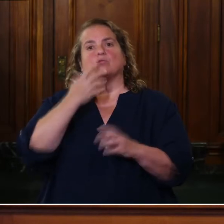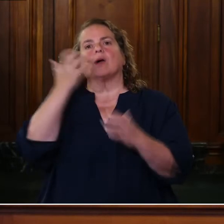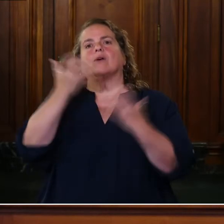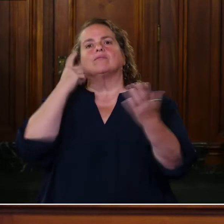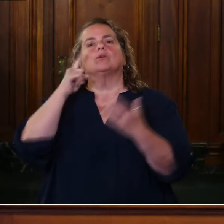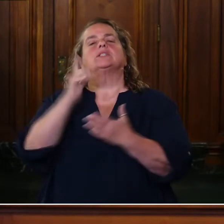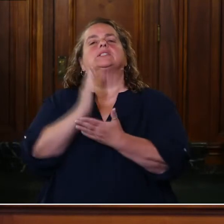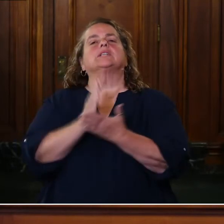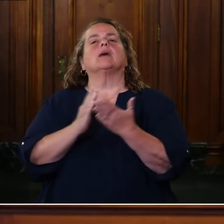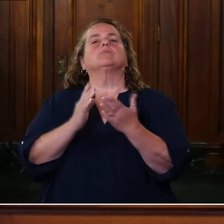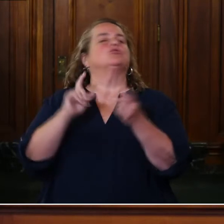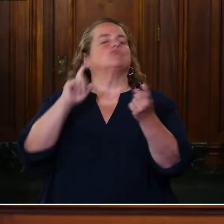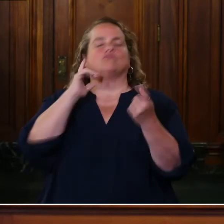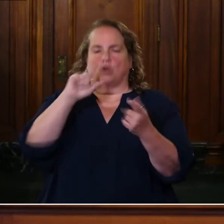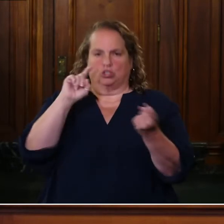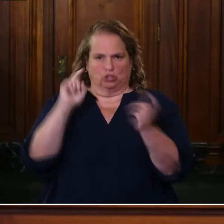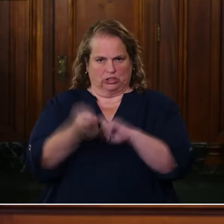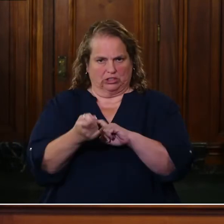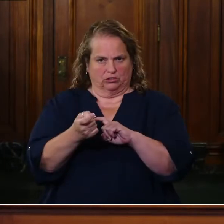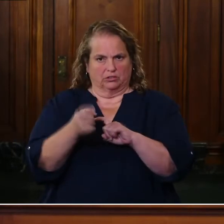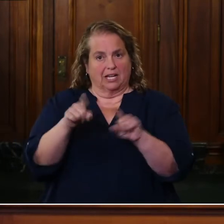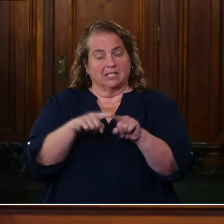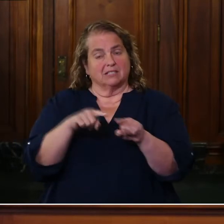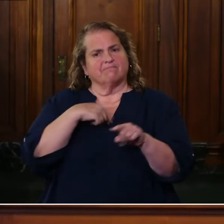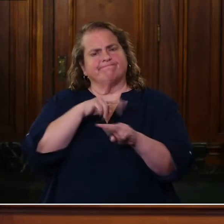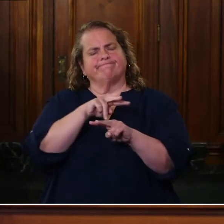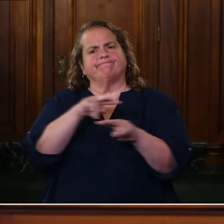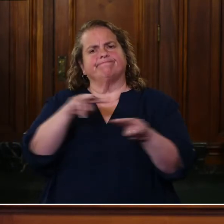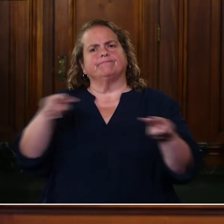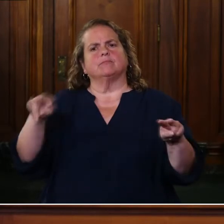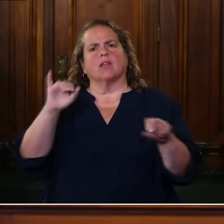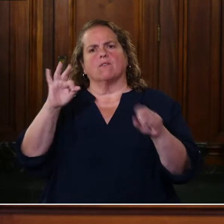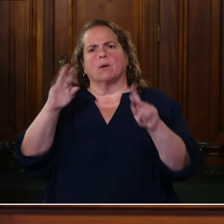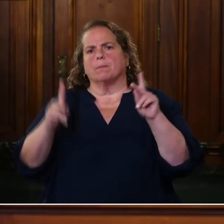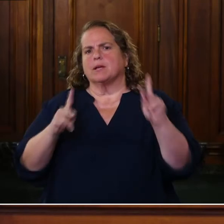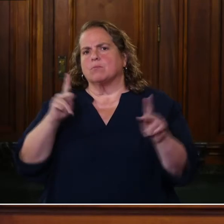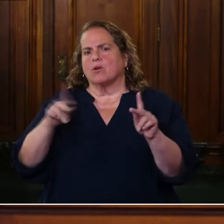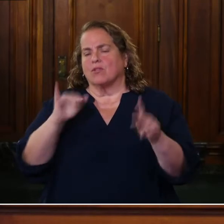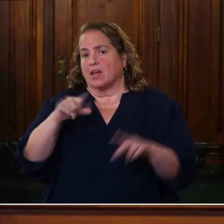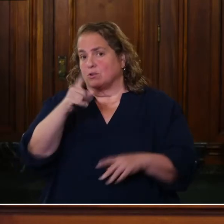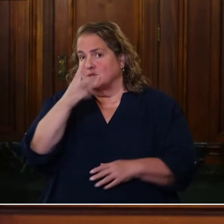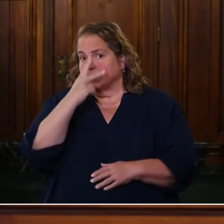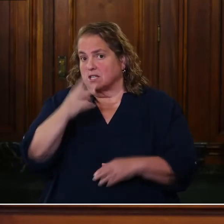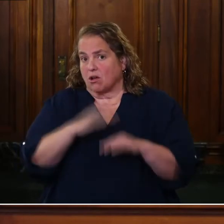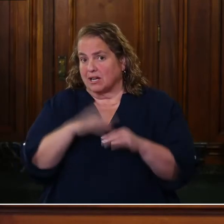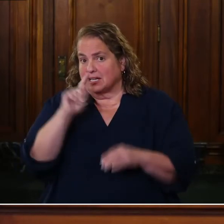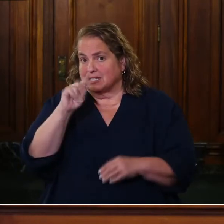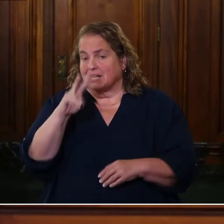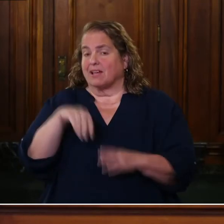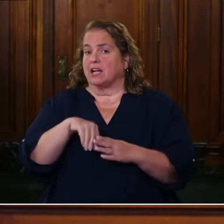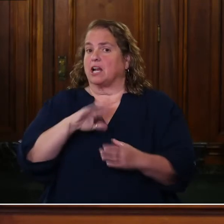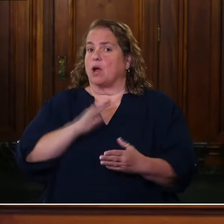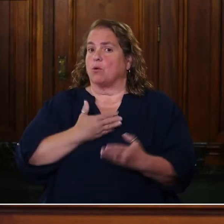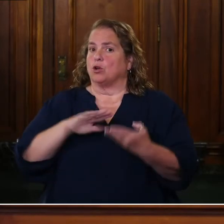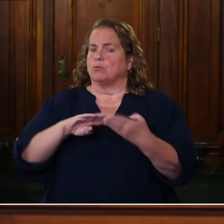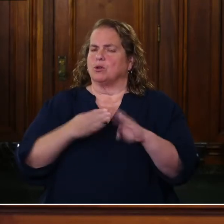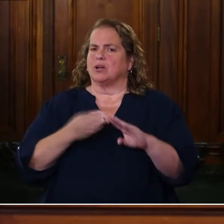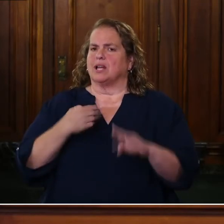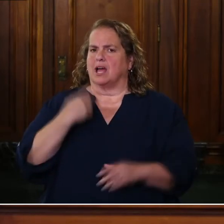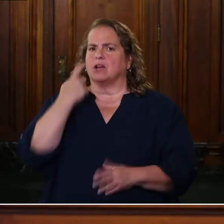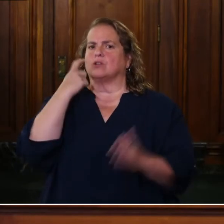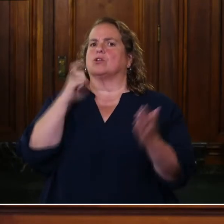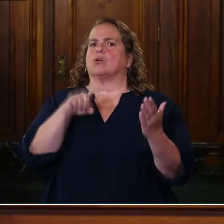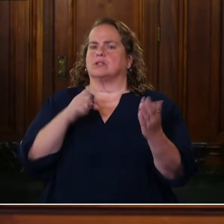for change. As I look out into the crowds of people that you see on television and in our communities, I notice that